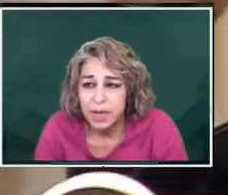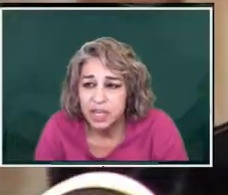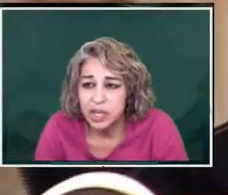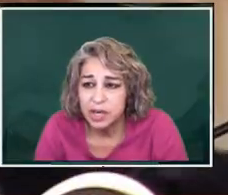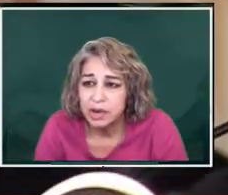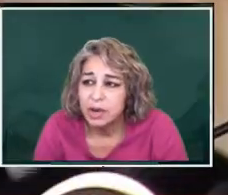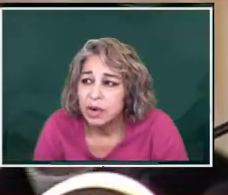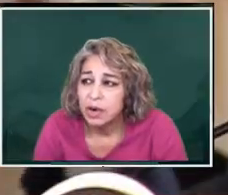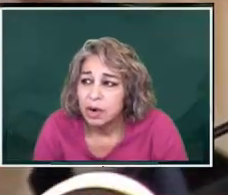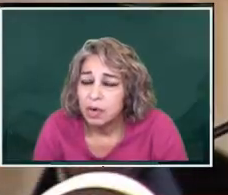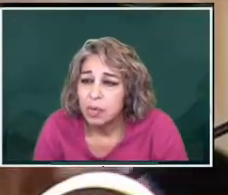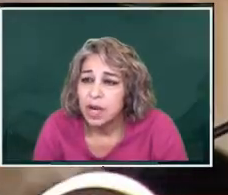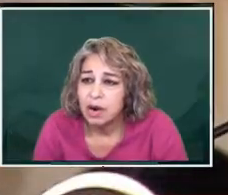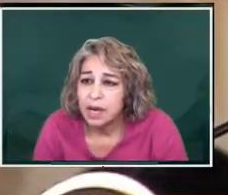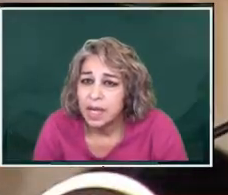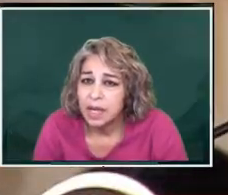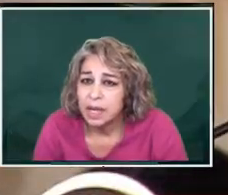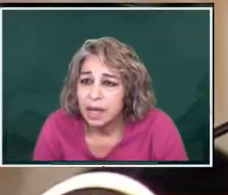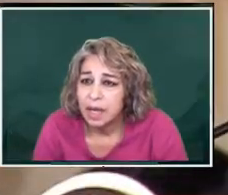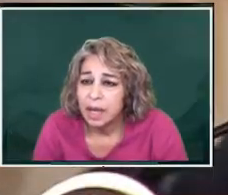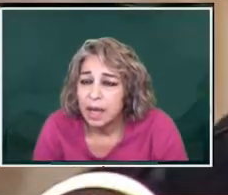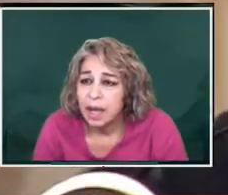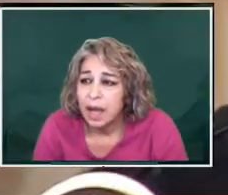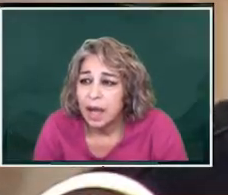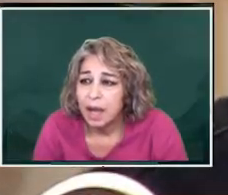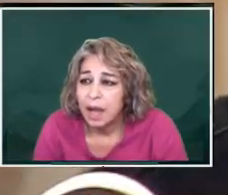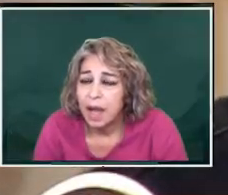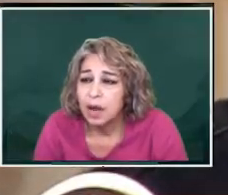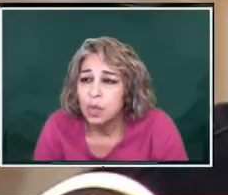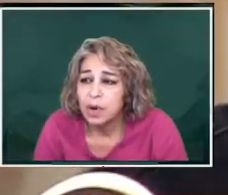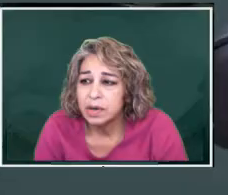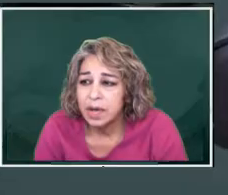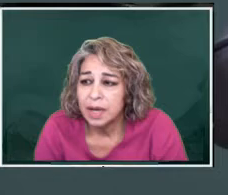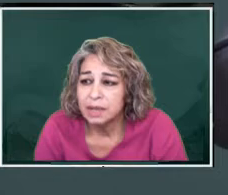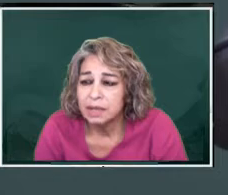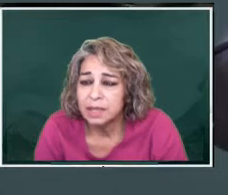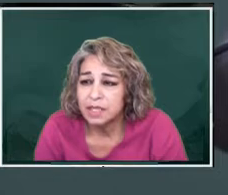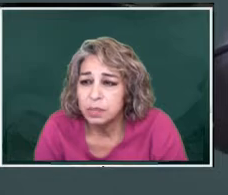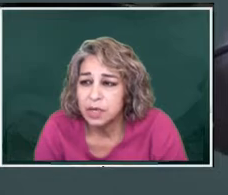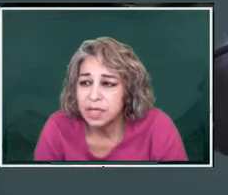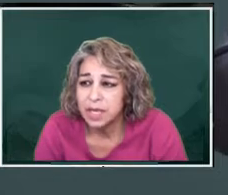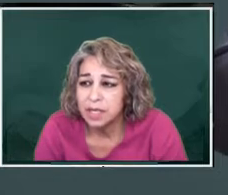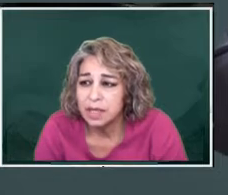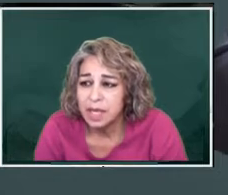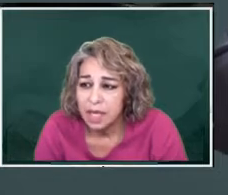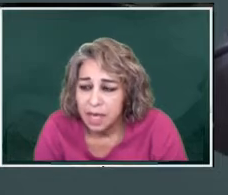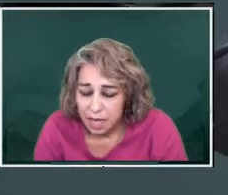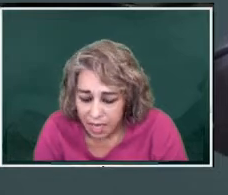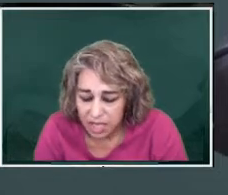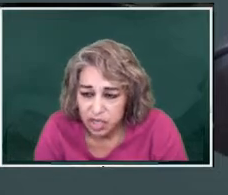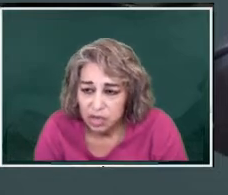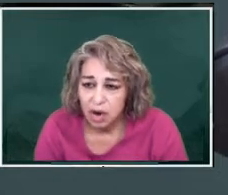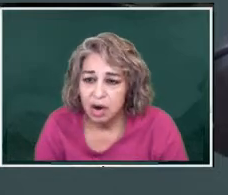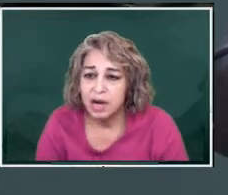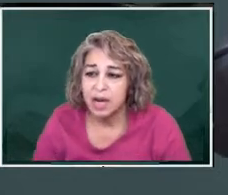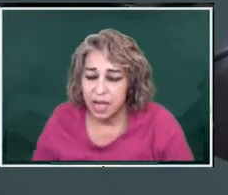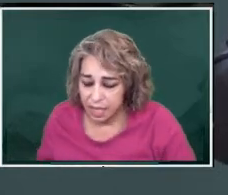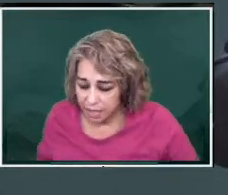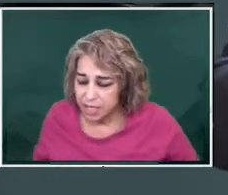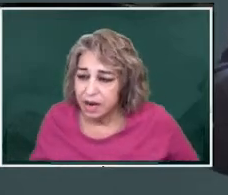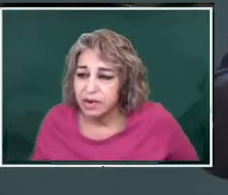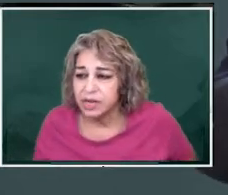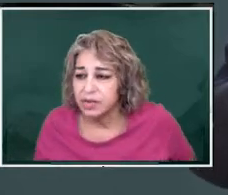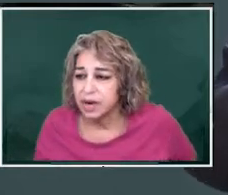information regarding how we're dispersing the National Guard